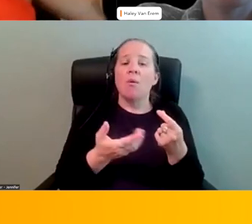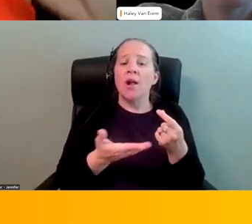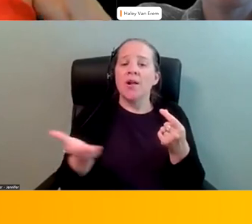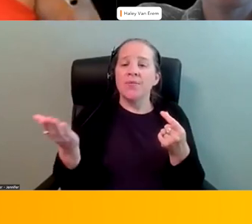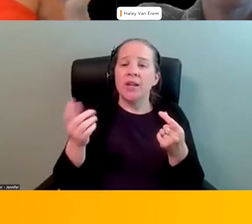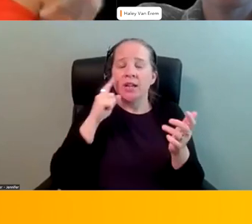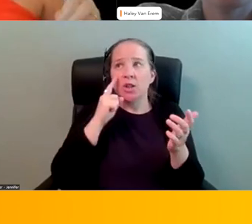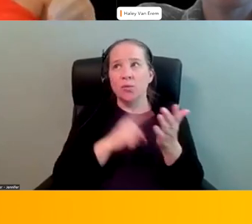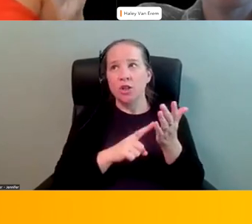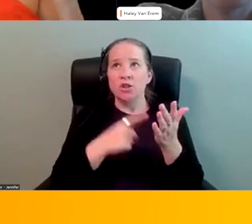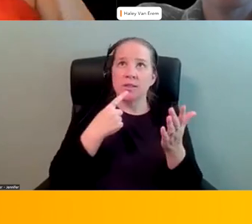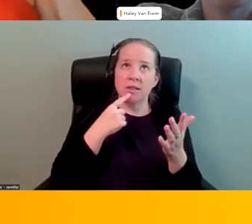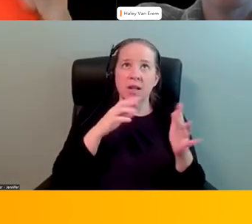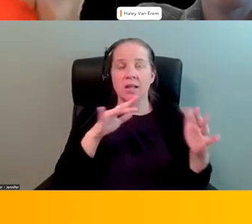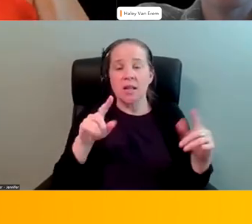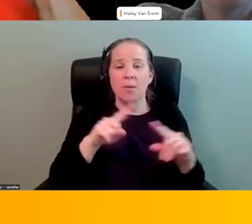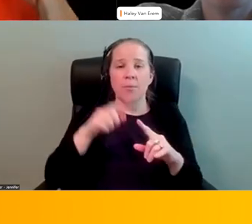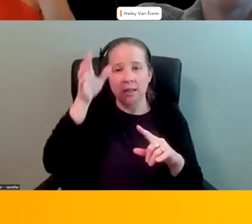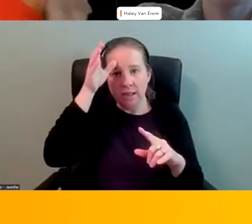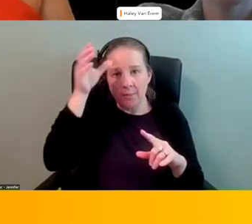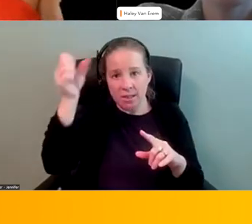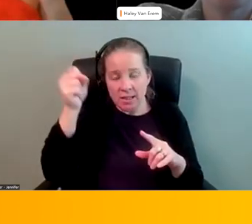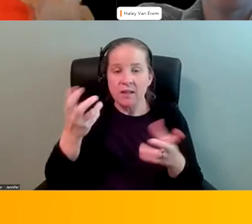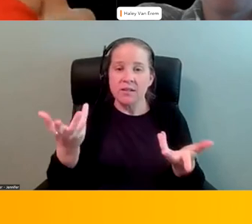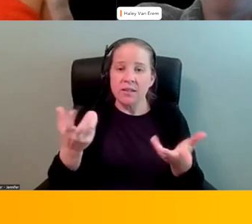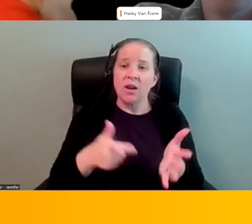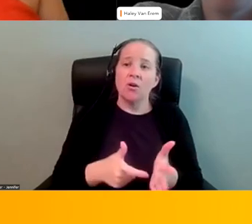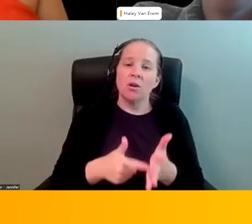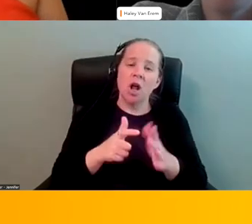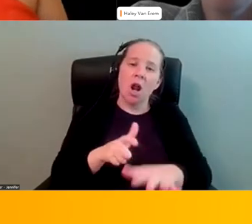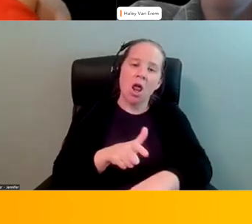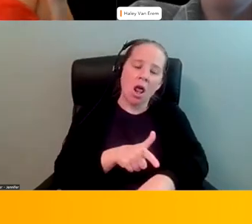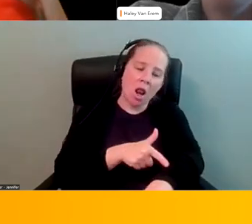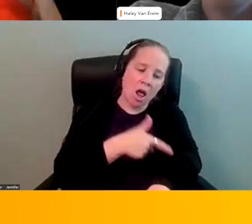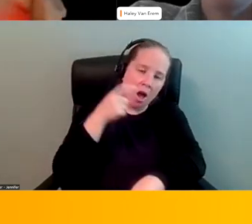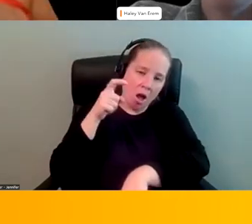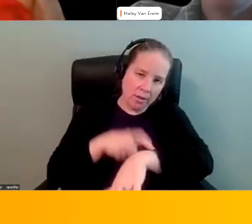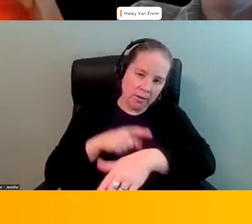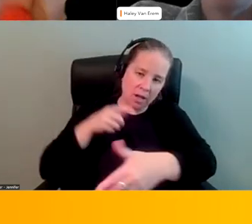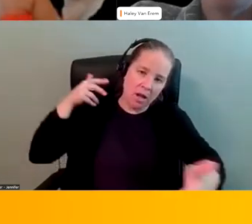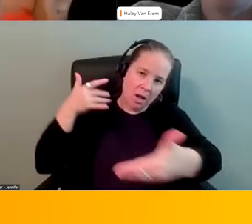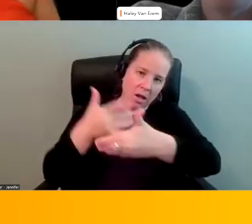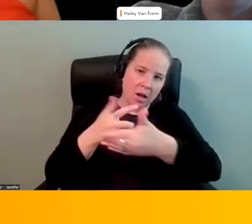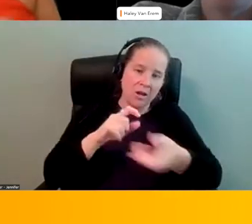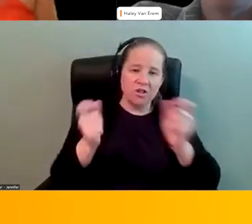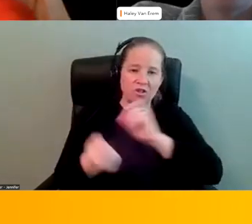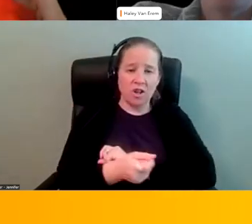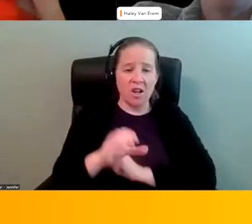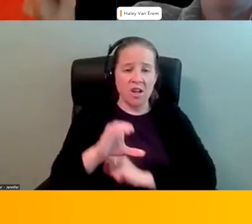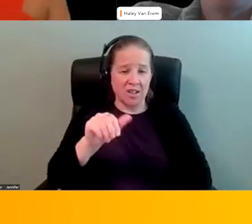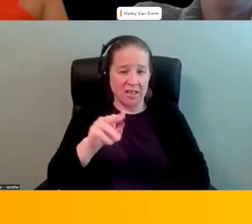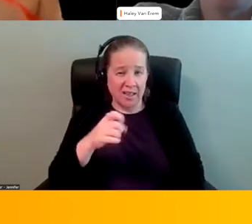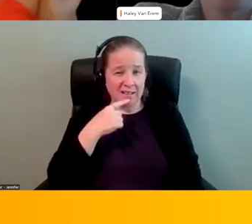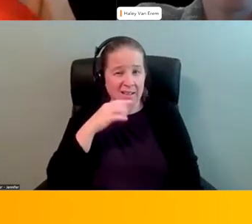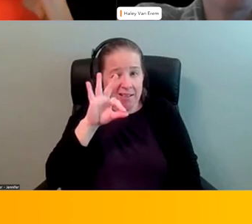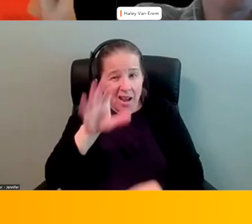research says but also common sense it takes incredibly long time to get to change candace said nine years we worked